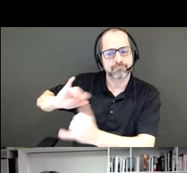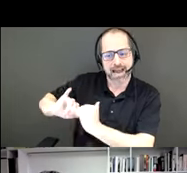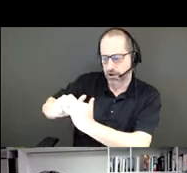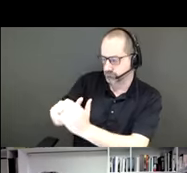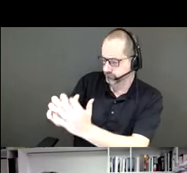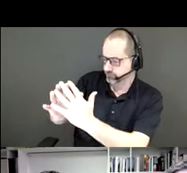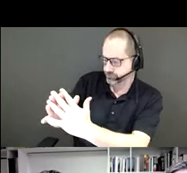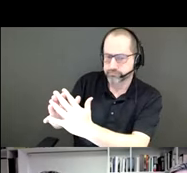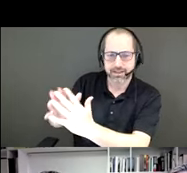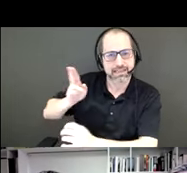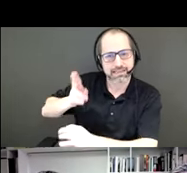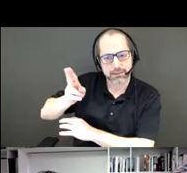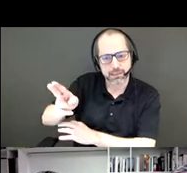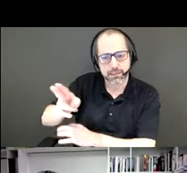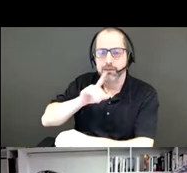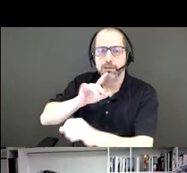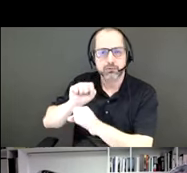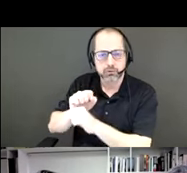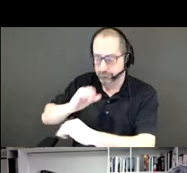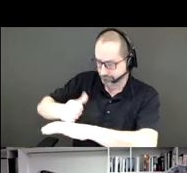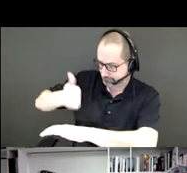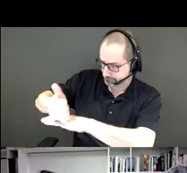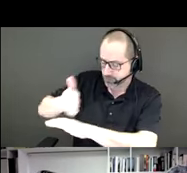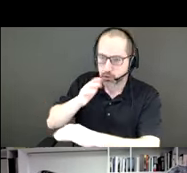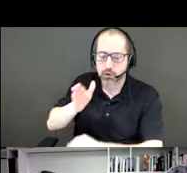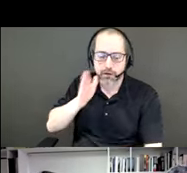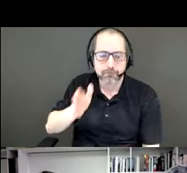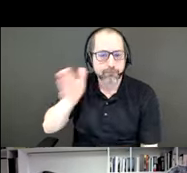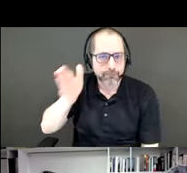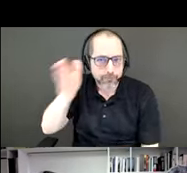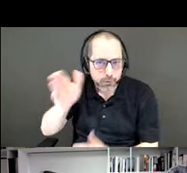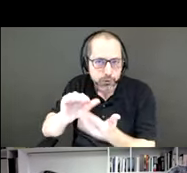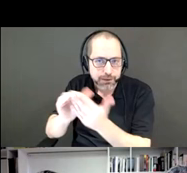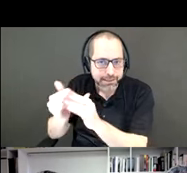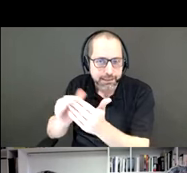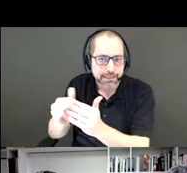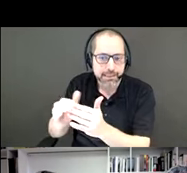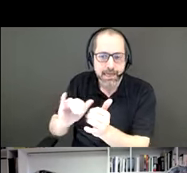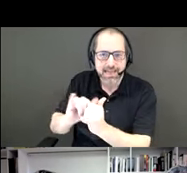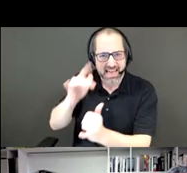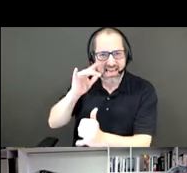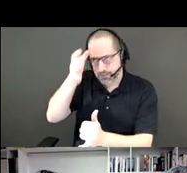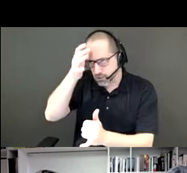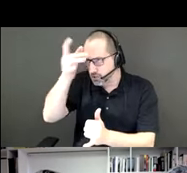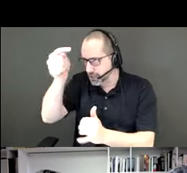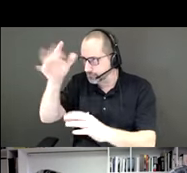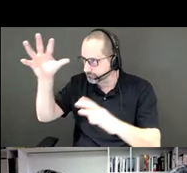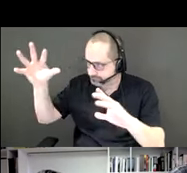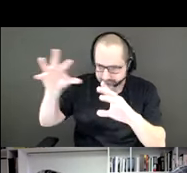was really about a future city, and embracing that into the concept of Future Forest.